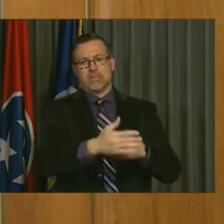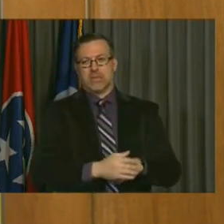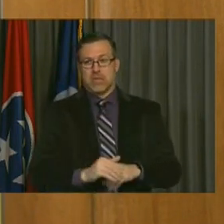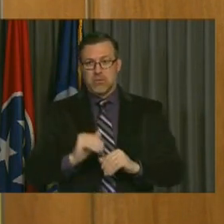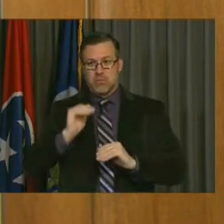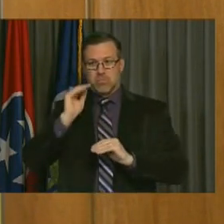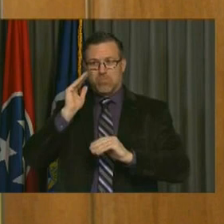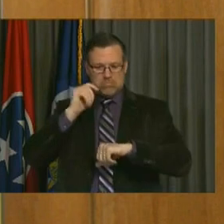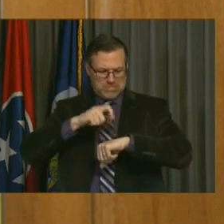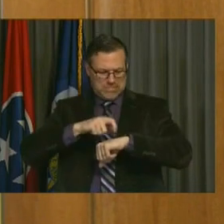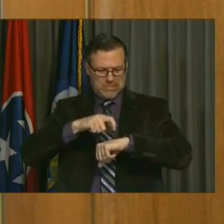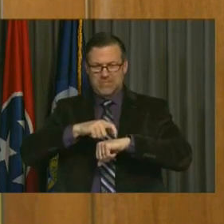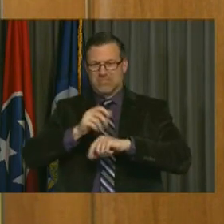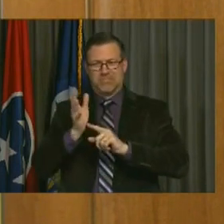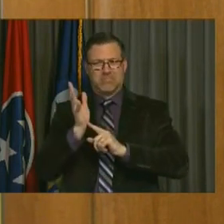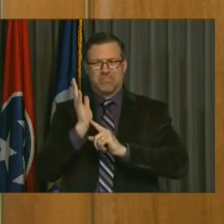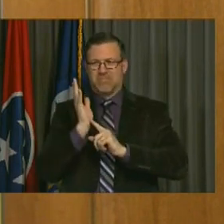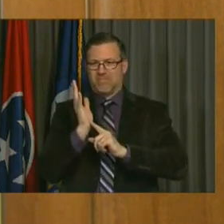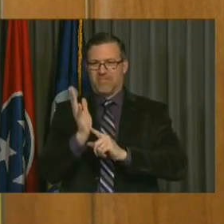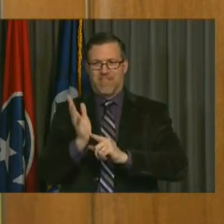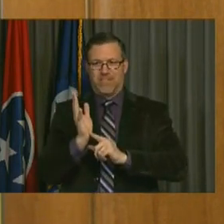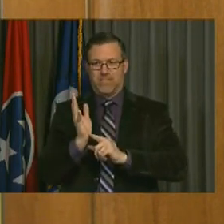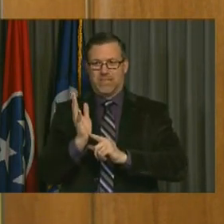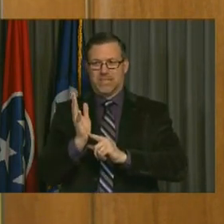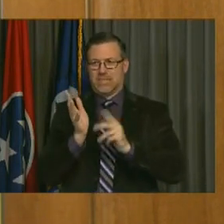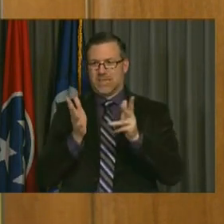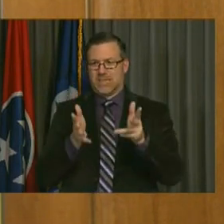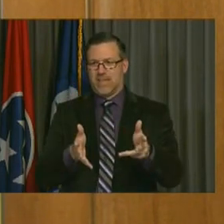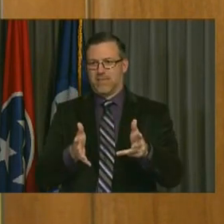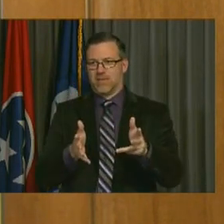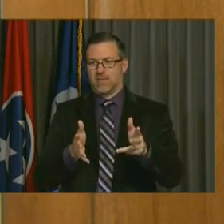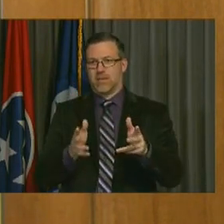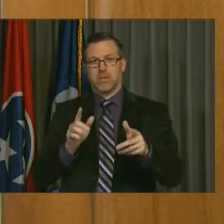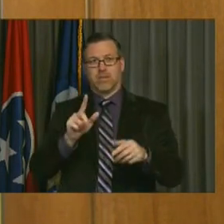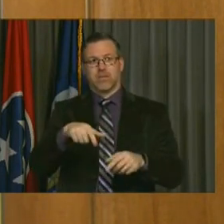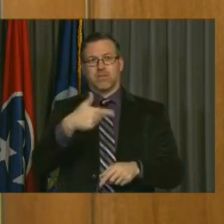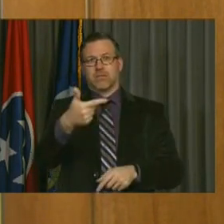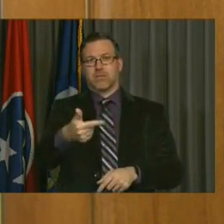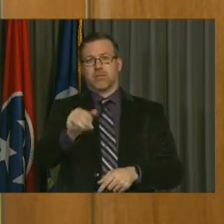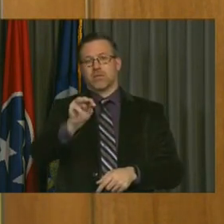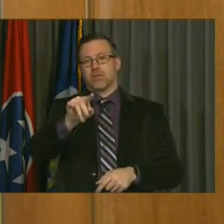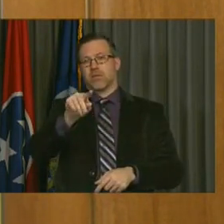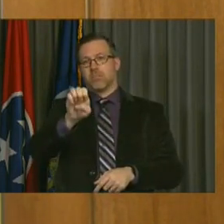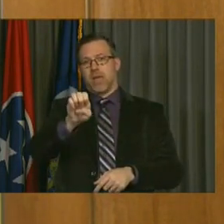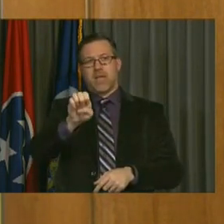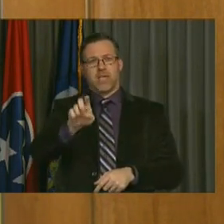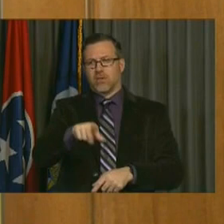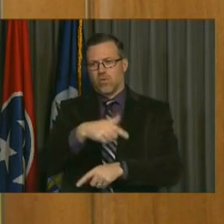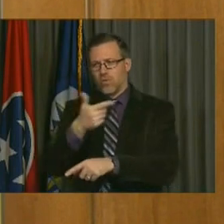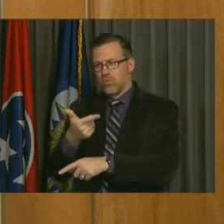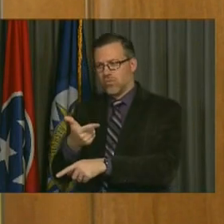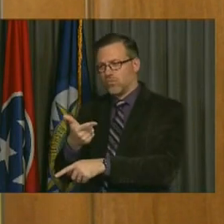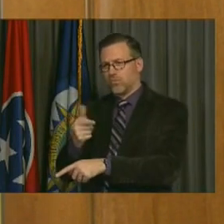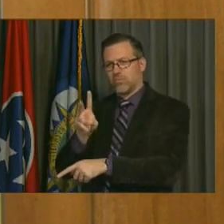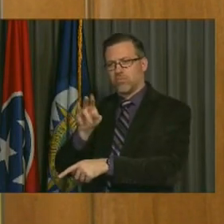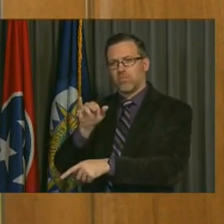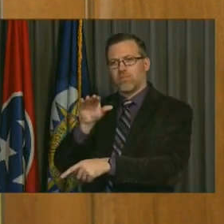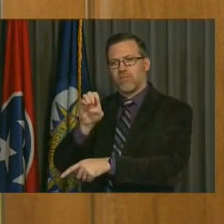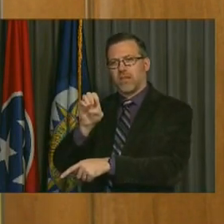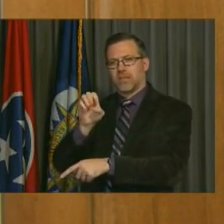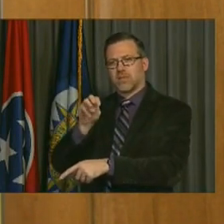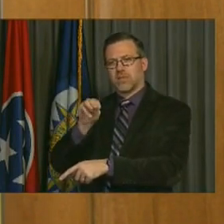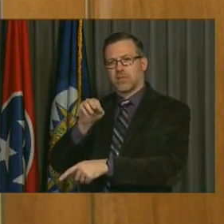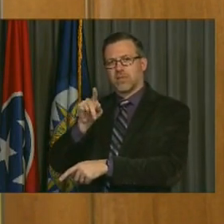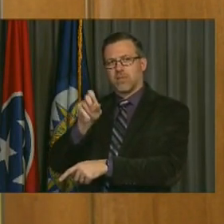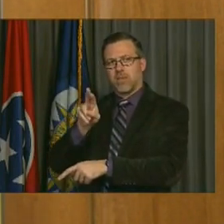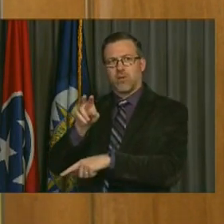I'm looking at my watch. know we've just got five minutes left here. So I can turn it back over to Mike for closing remarks or to the vice chairman and whatever combination you